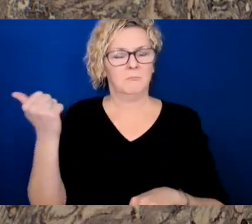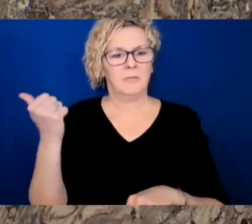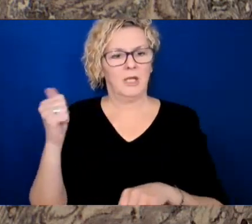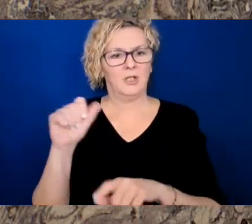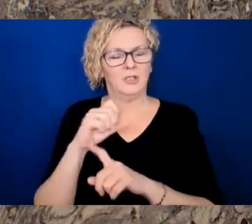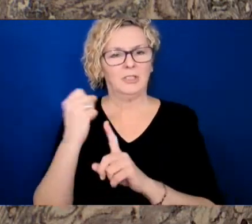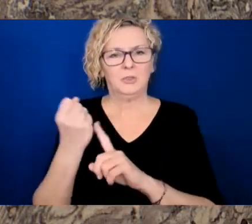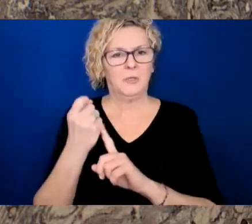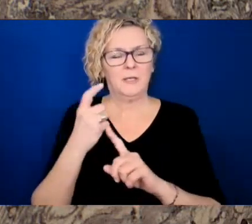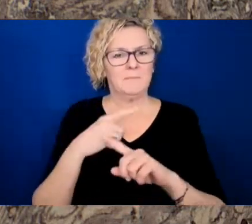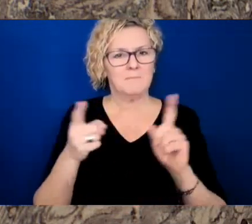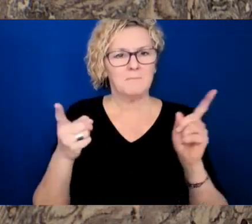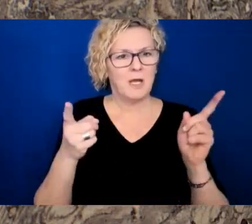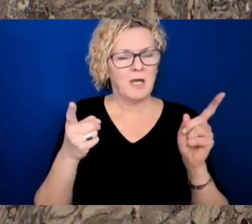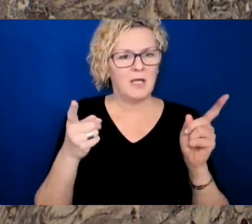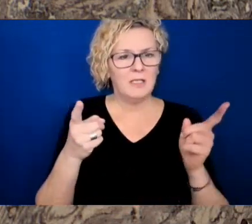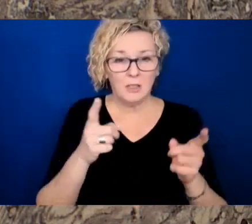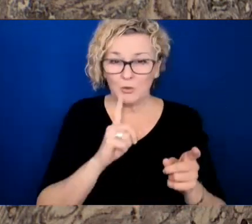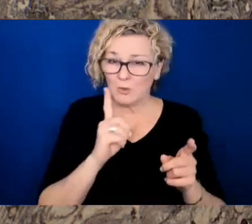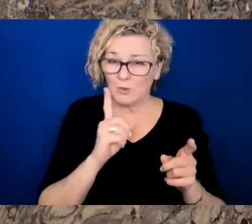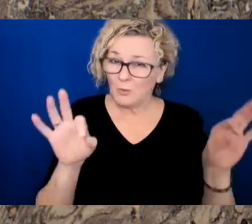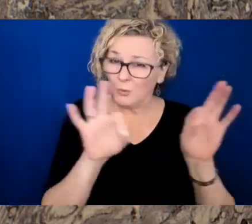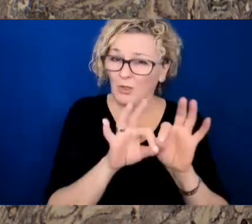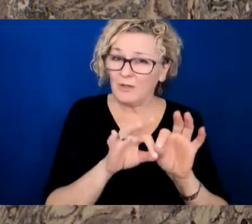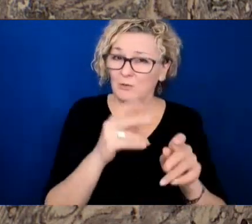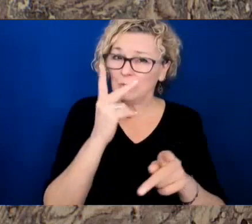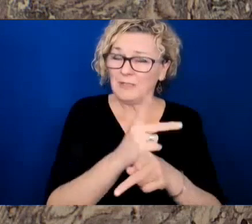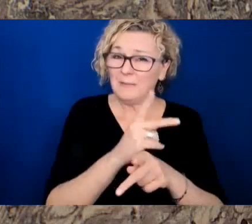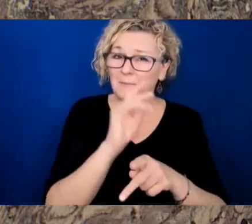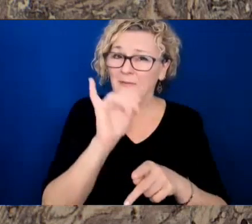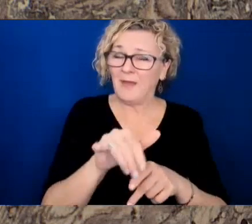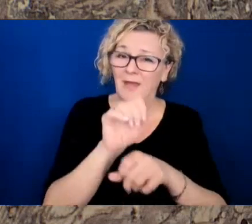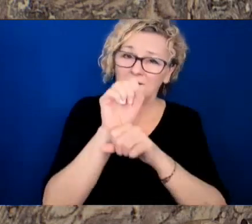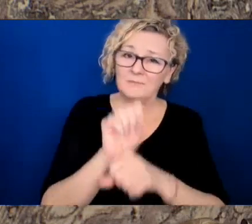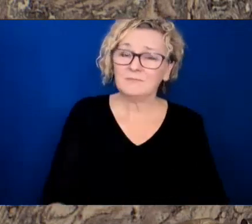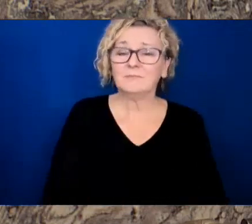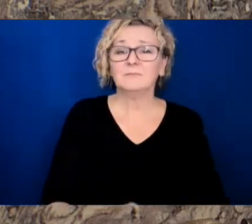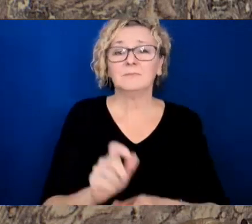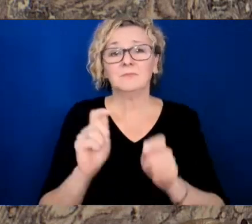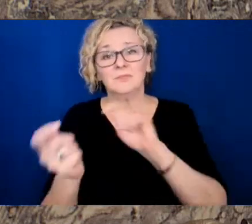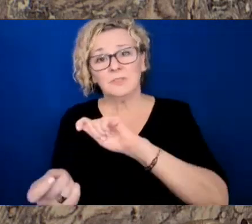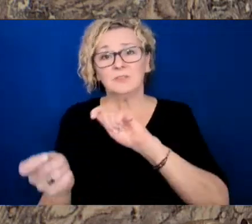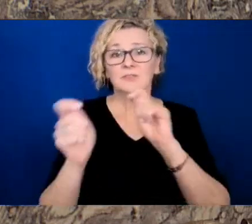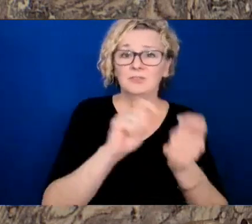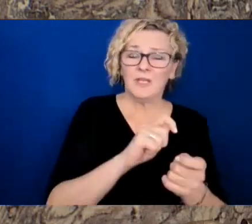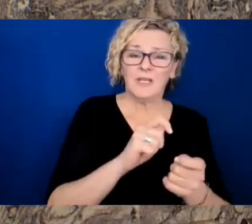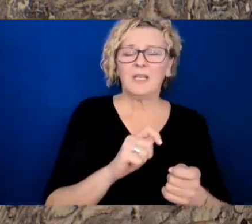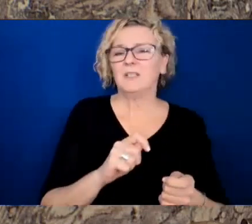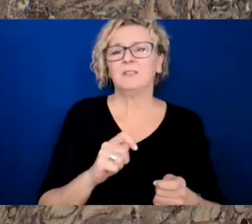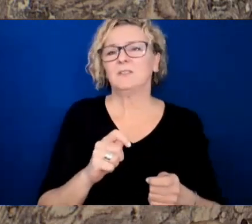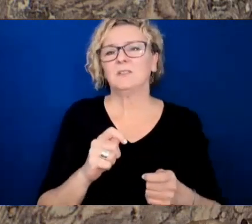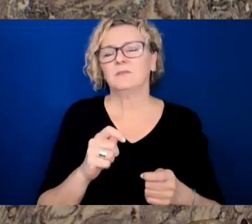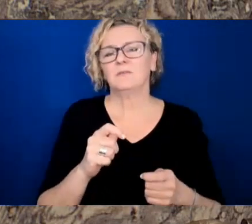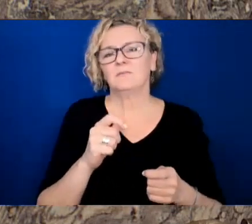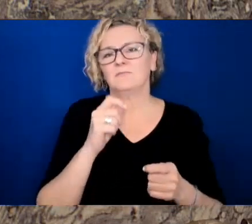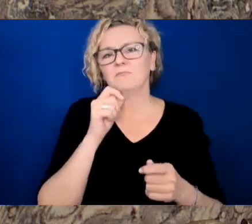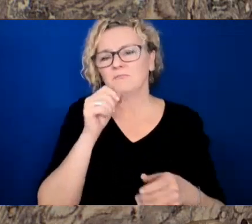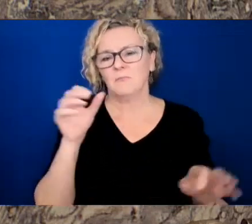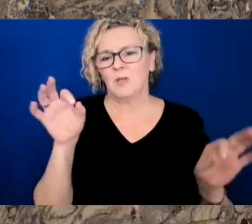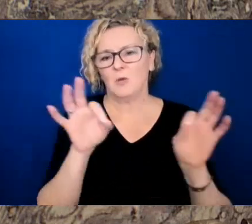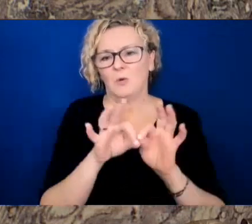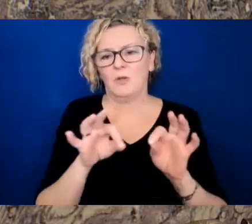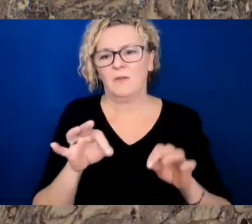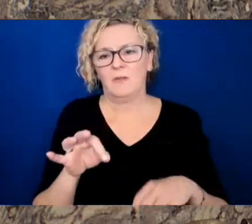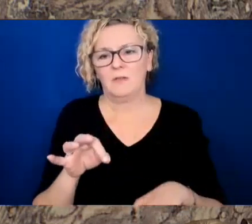or are we simply losing time in a different sense, time that could be spent on meaningful change? Let's face it. Despite commitments,